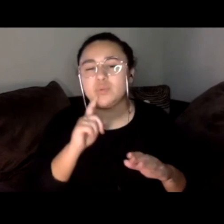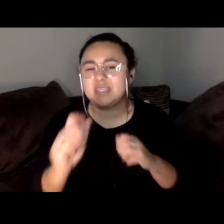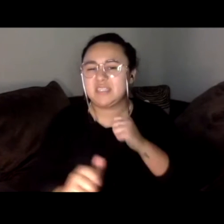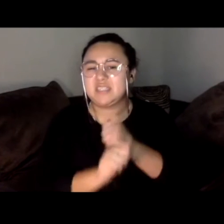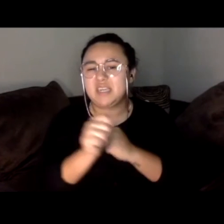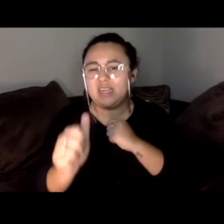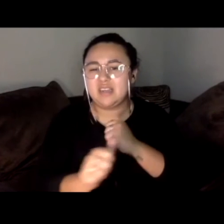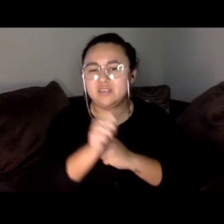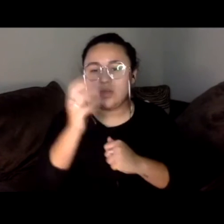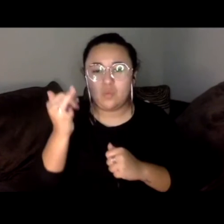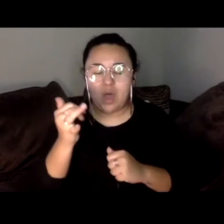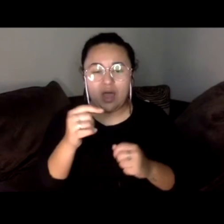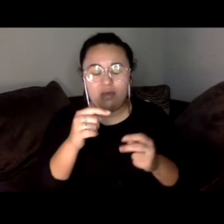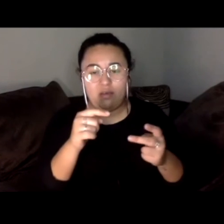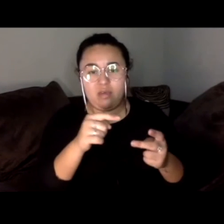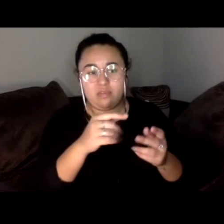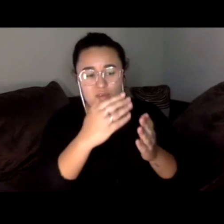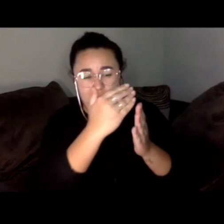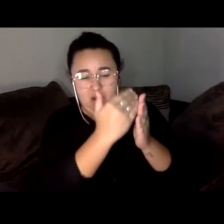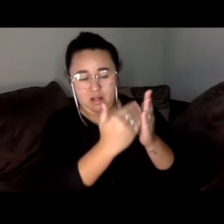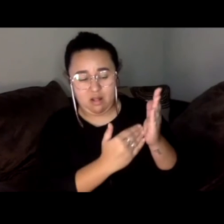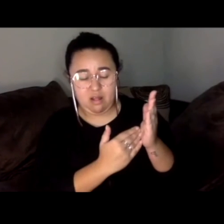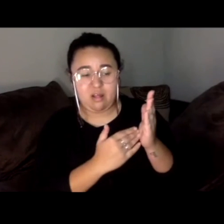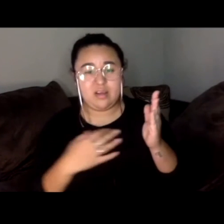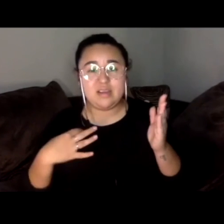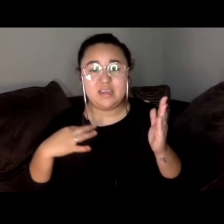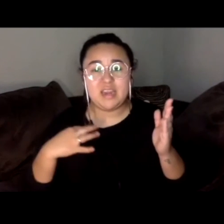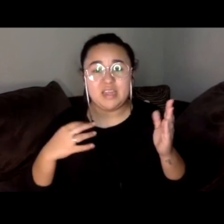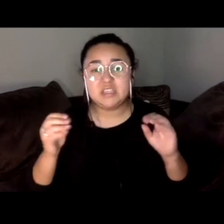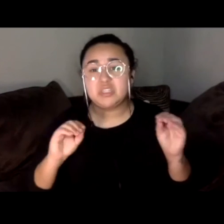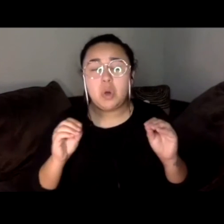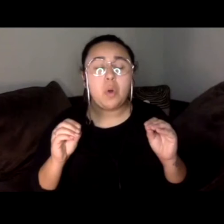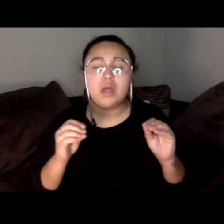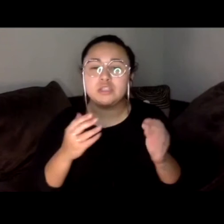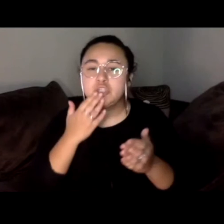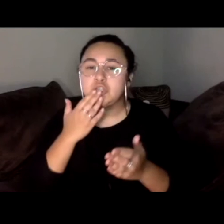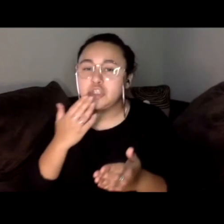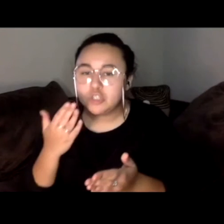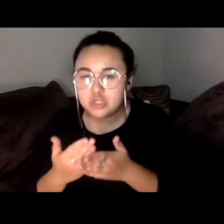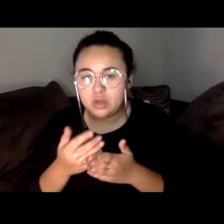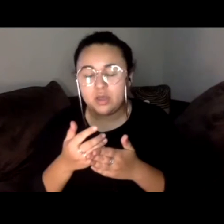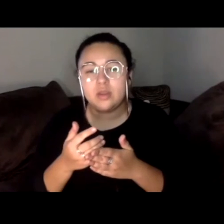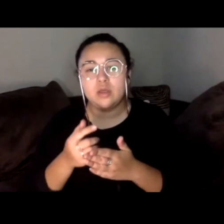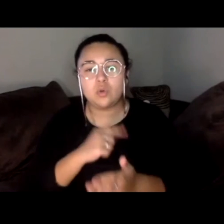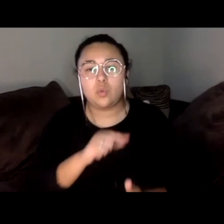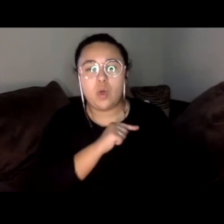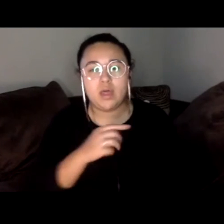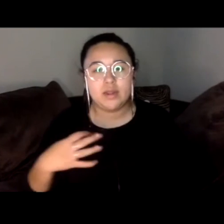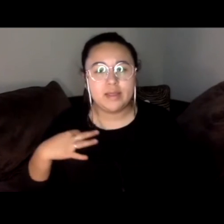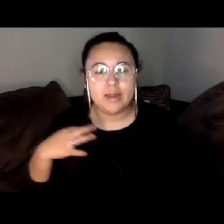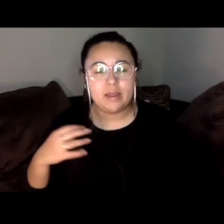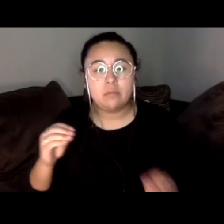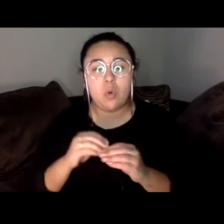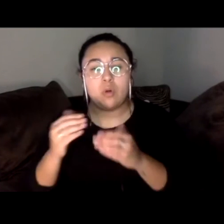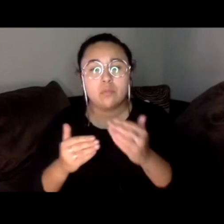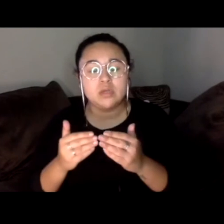slate of candidates, there is no there is no one who stands out, who will be viable, who will be more progressive, or who will deliver on what we